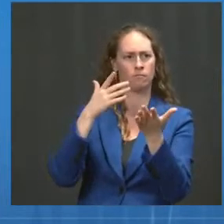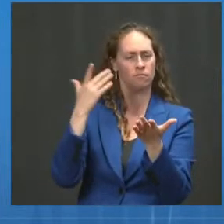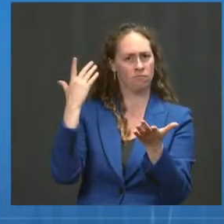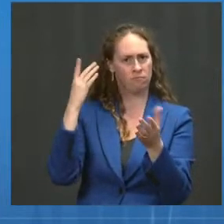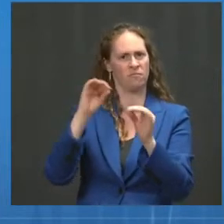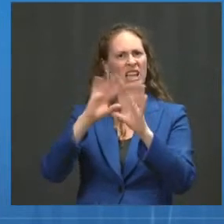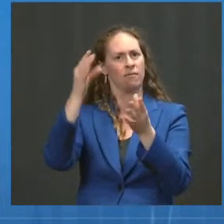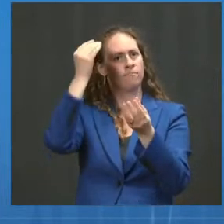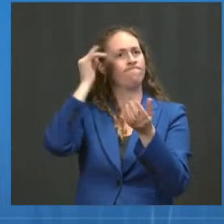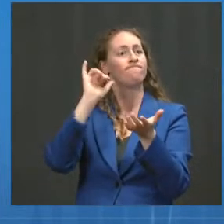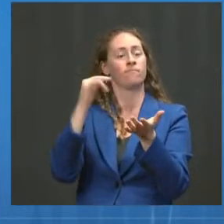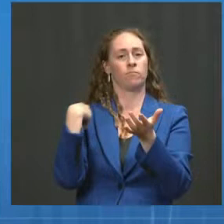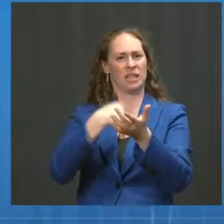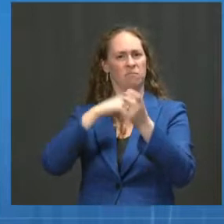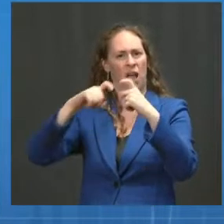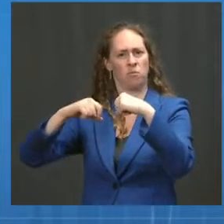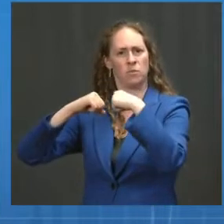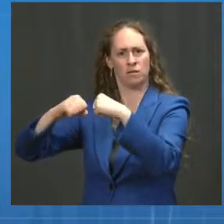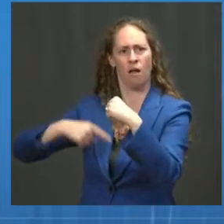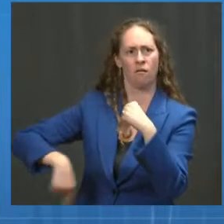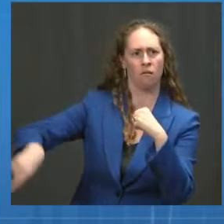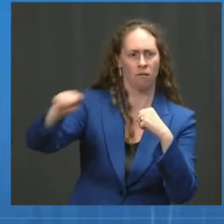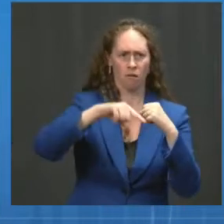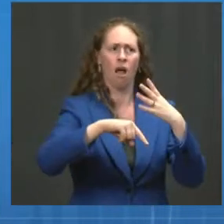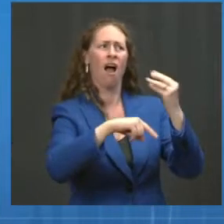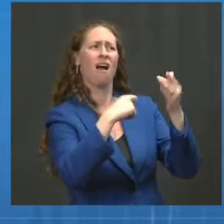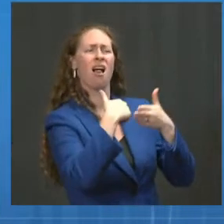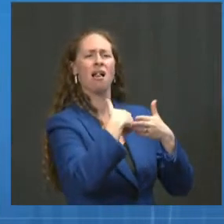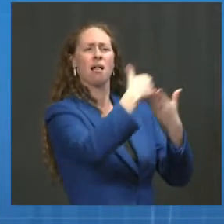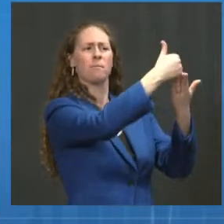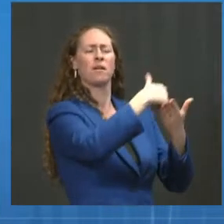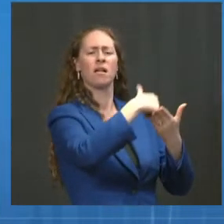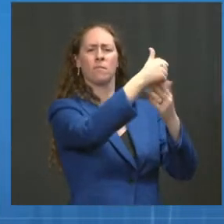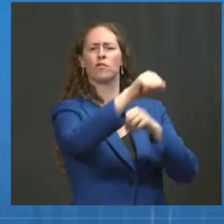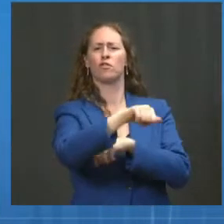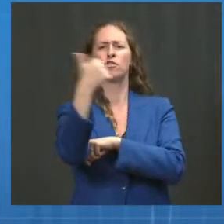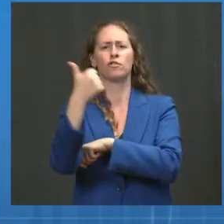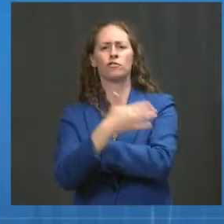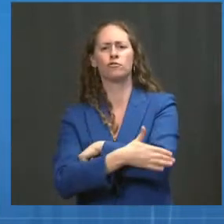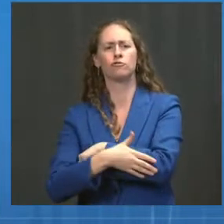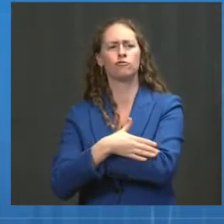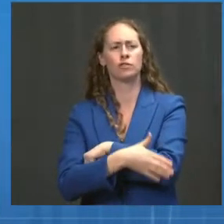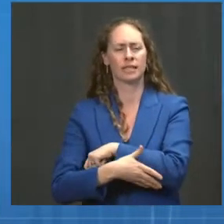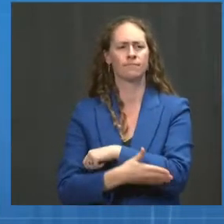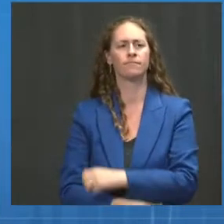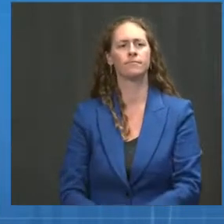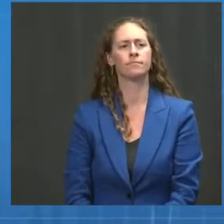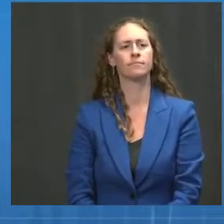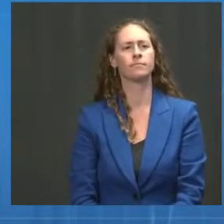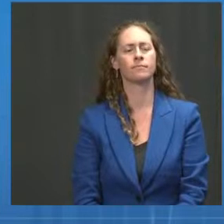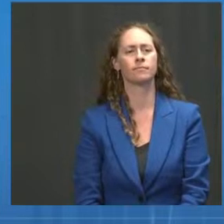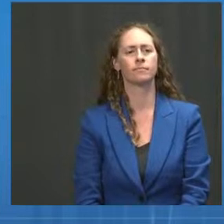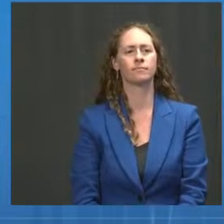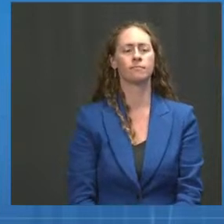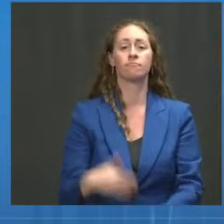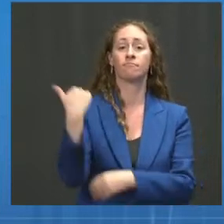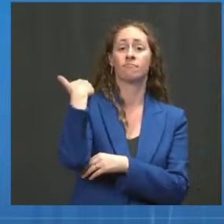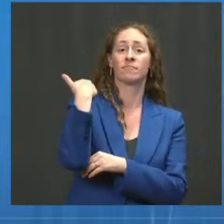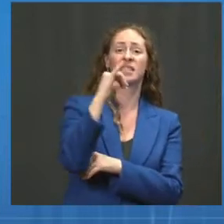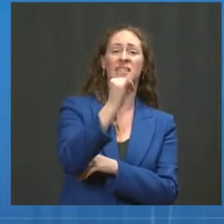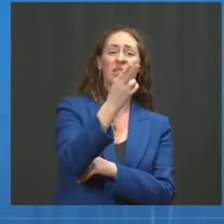others. Just to give you some data here, in the months of June and July, the U.S.